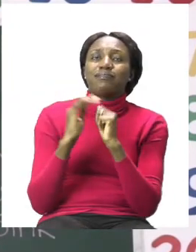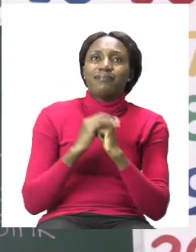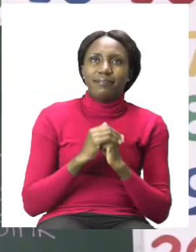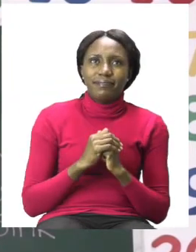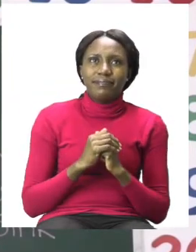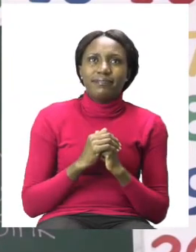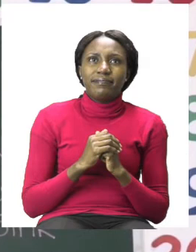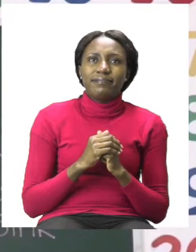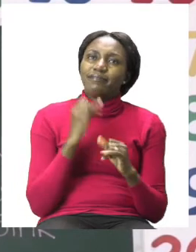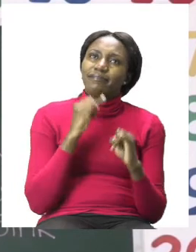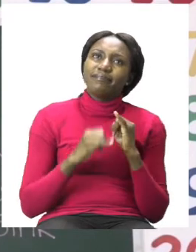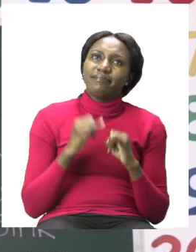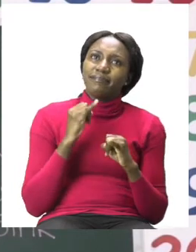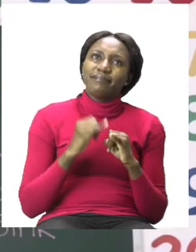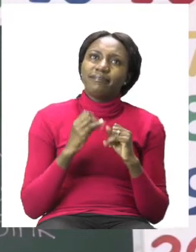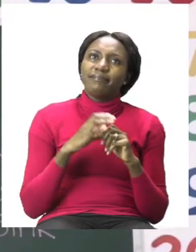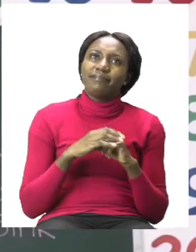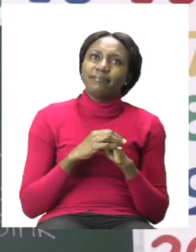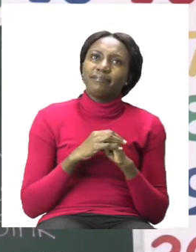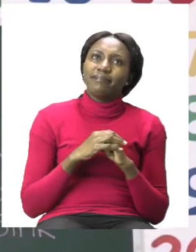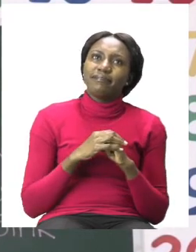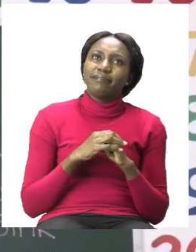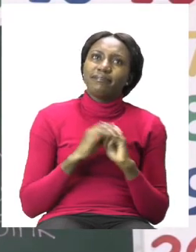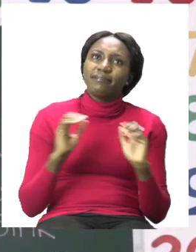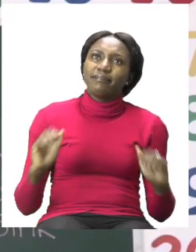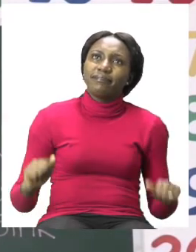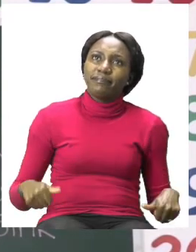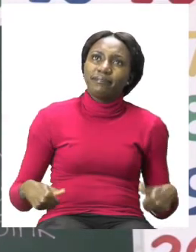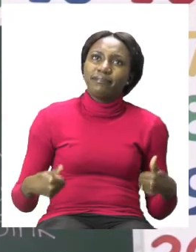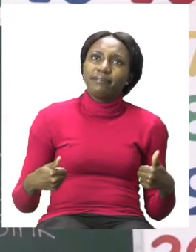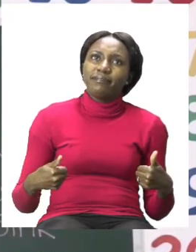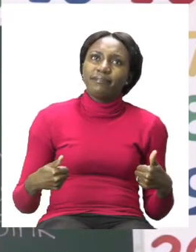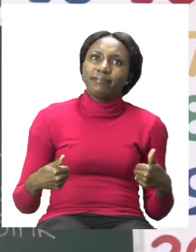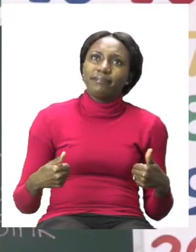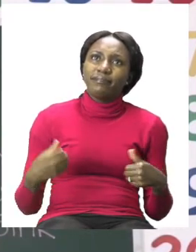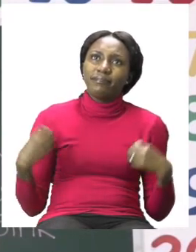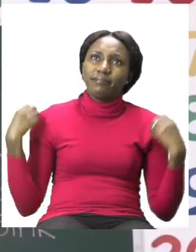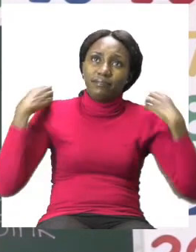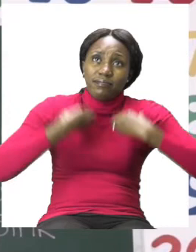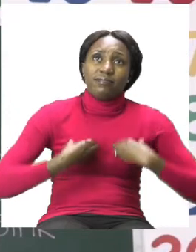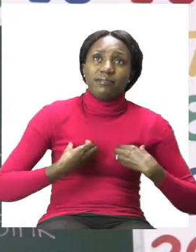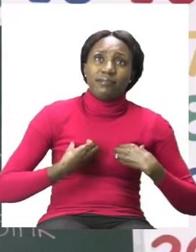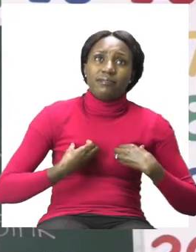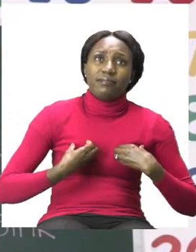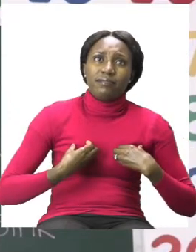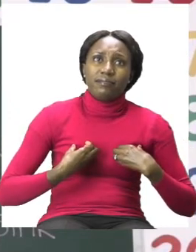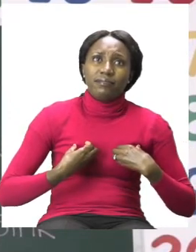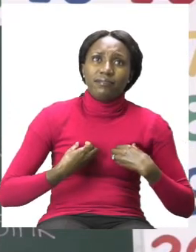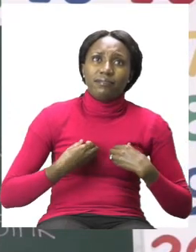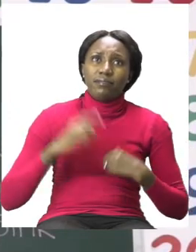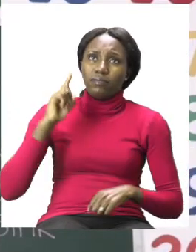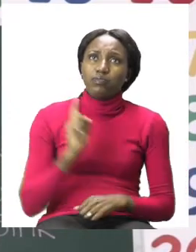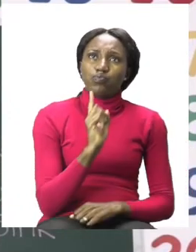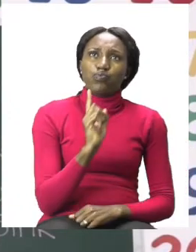The last one we see is of a boy carrying a bag. He looks like he's on his way